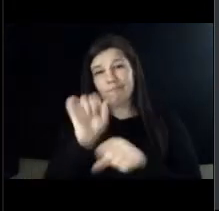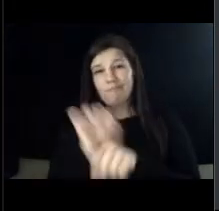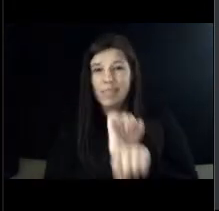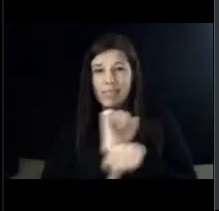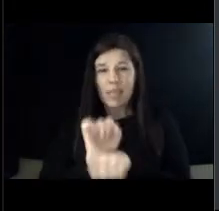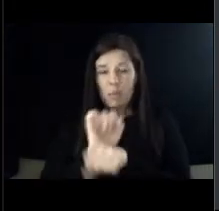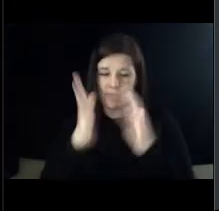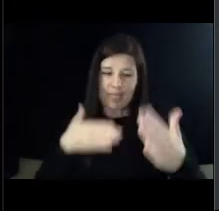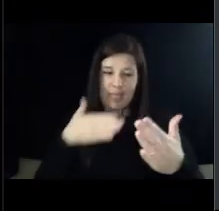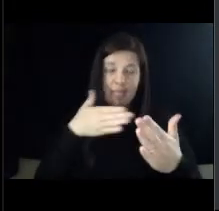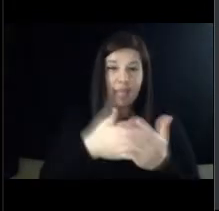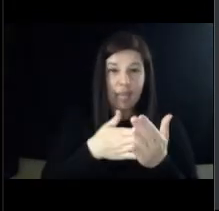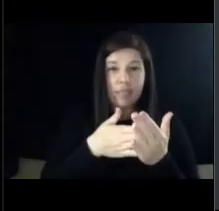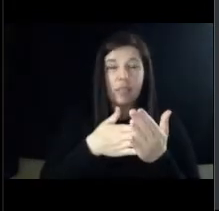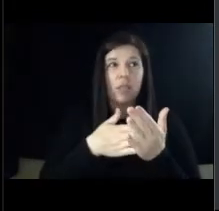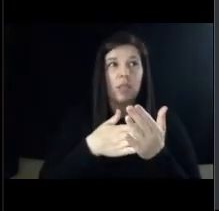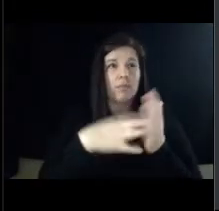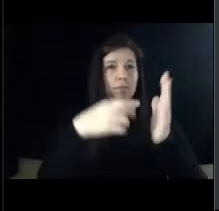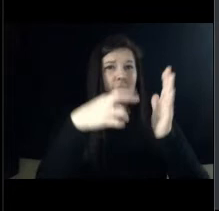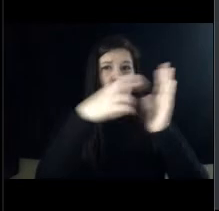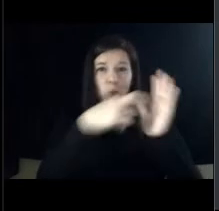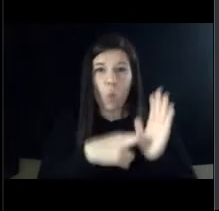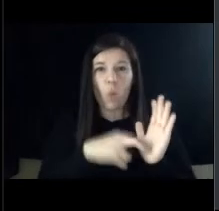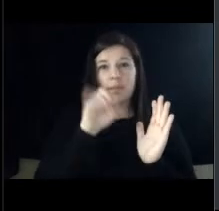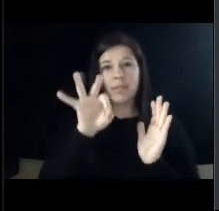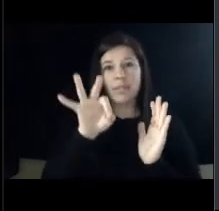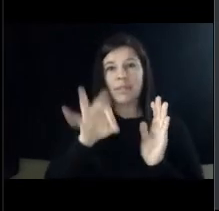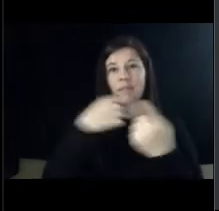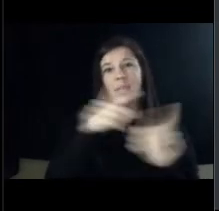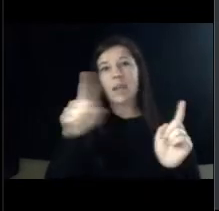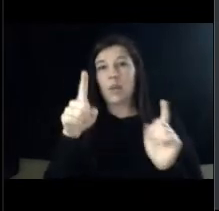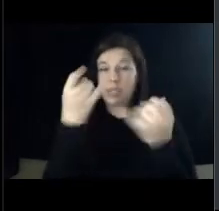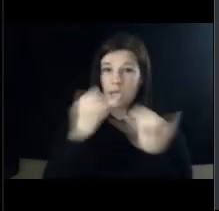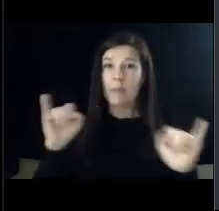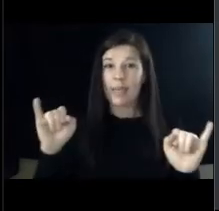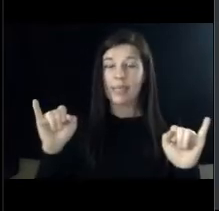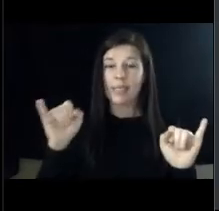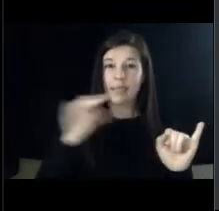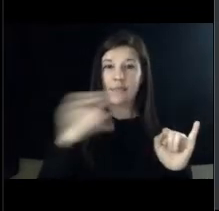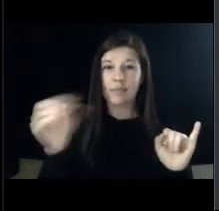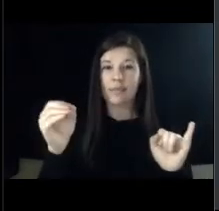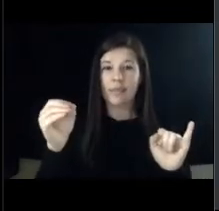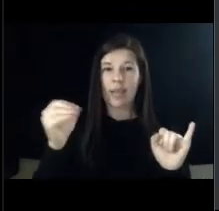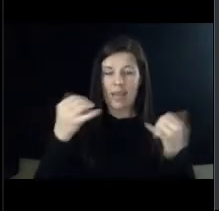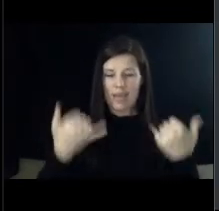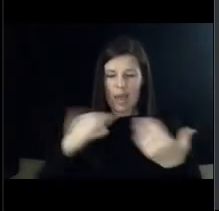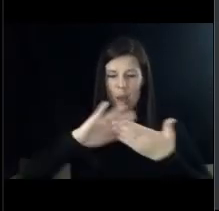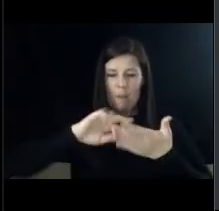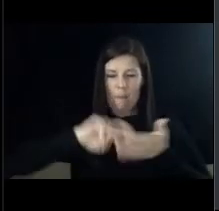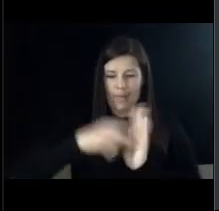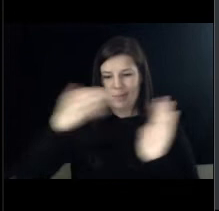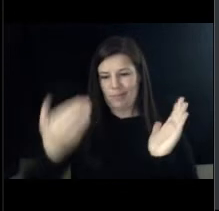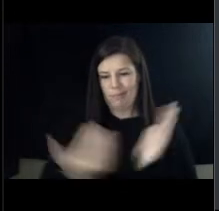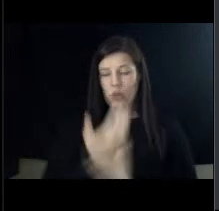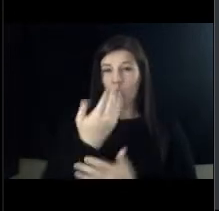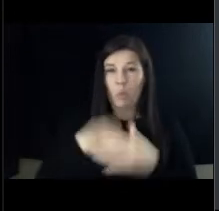violation of the principles of the declaration of independence and that its abolition represented a new birth of freedom for the united states